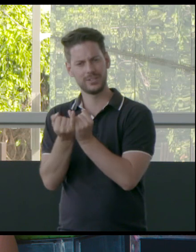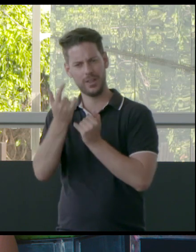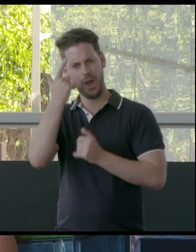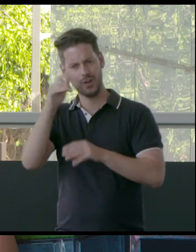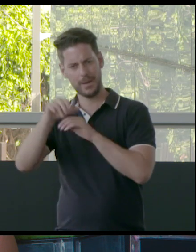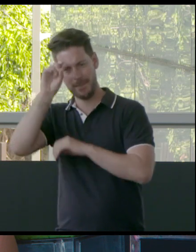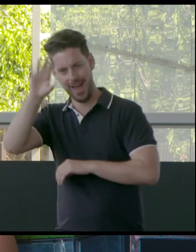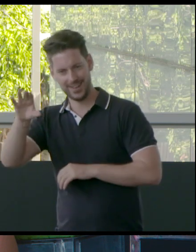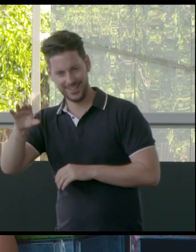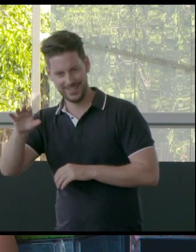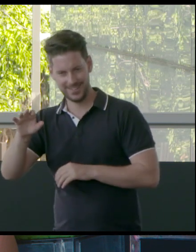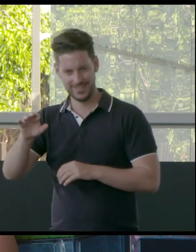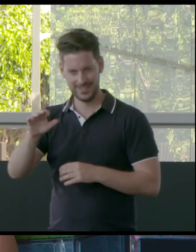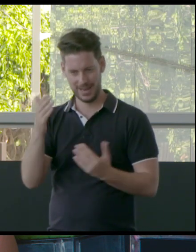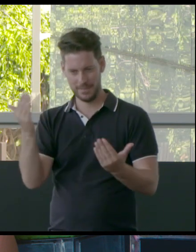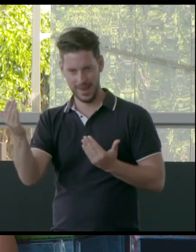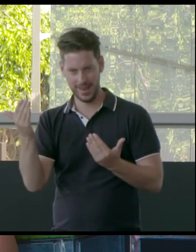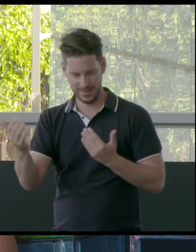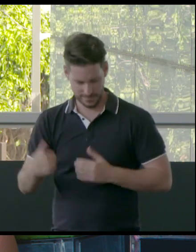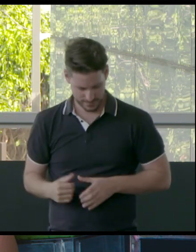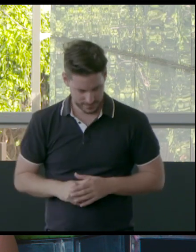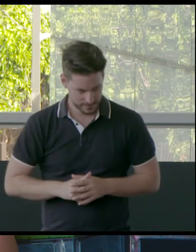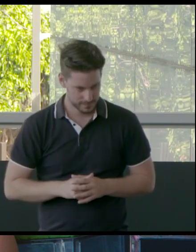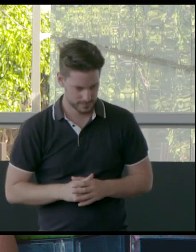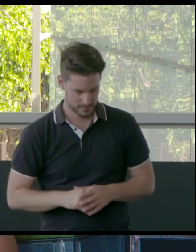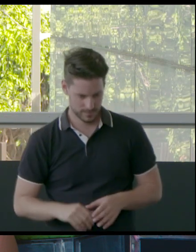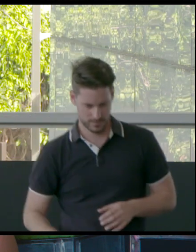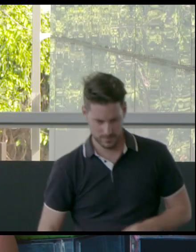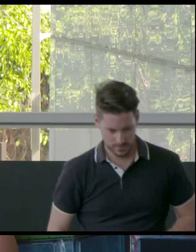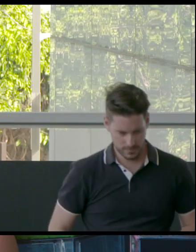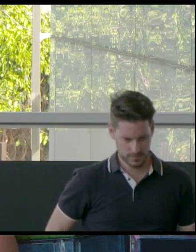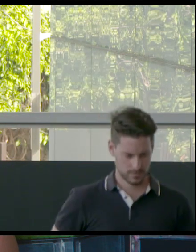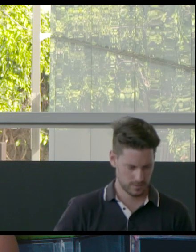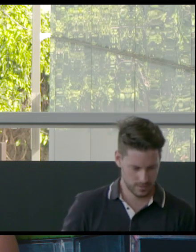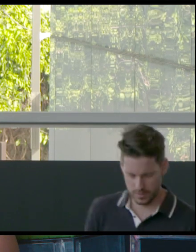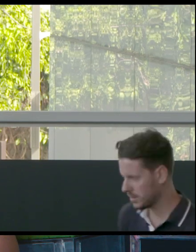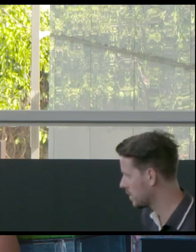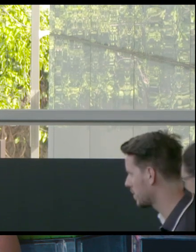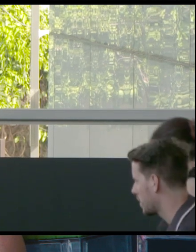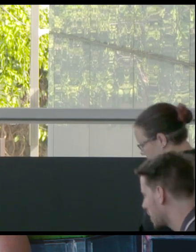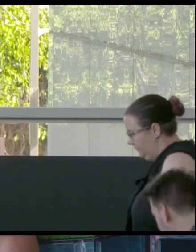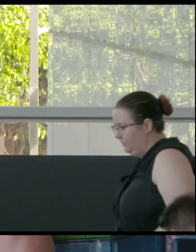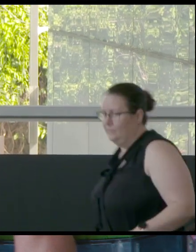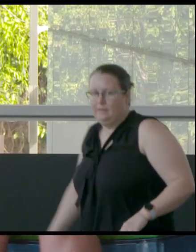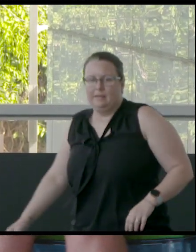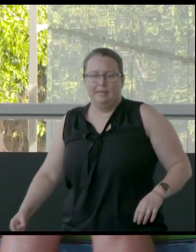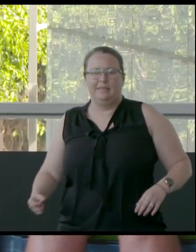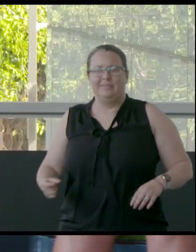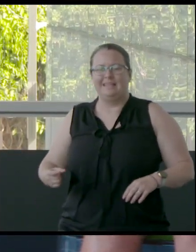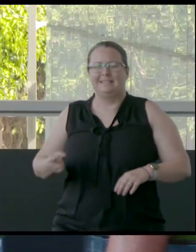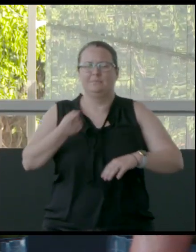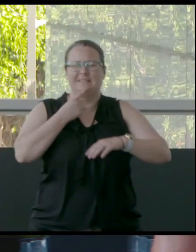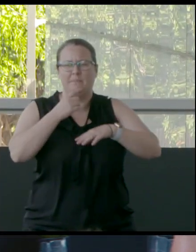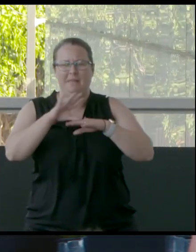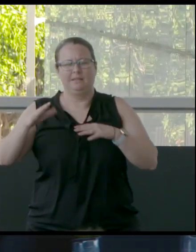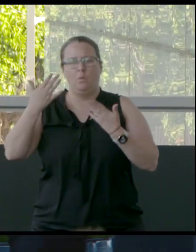mining, isn't it? There's a cement up down in New South Wales near Lithgow where artists go